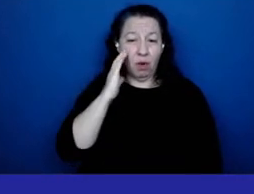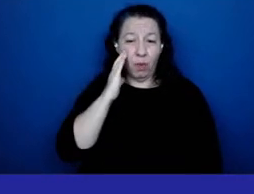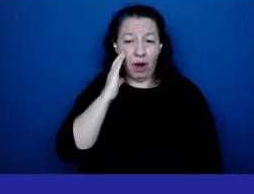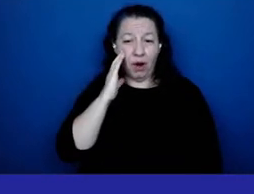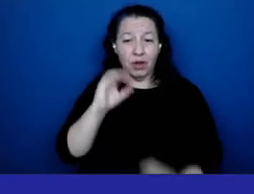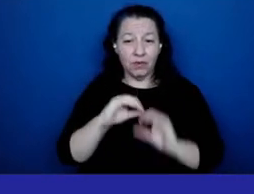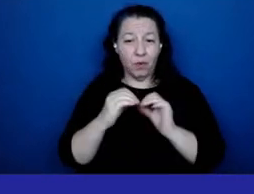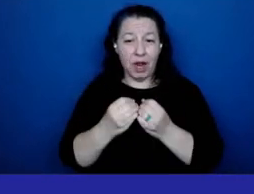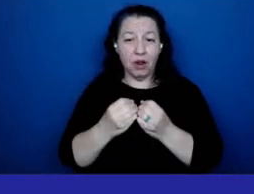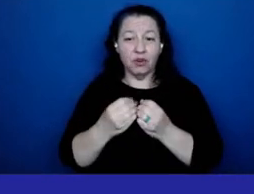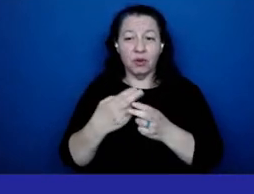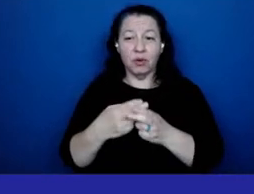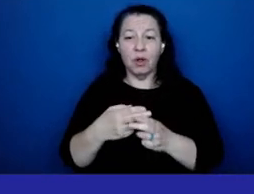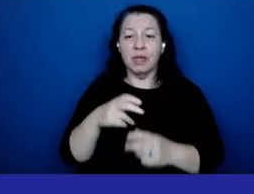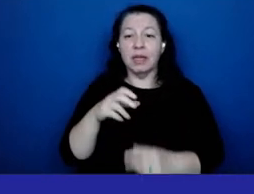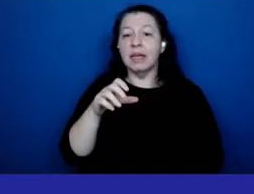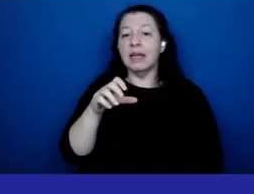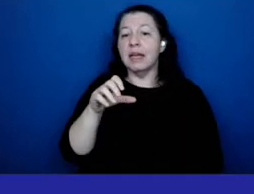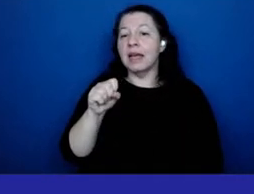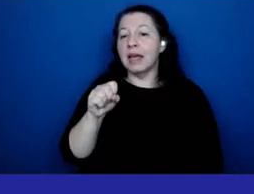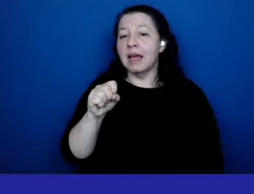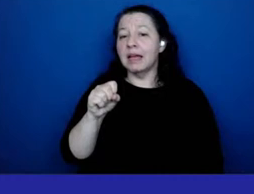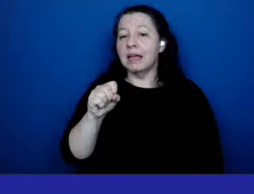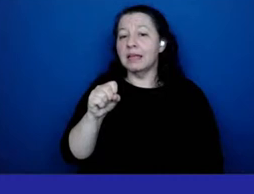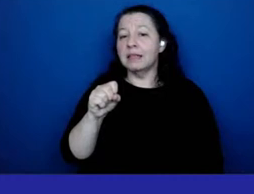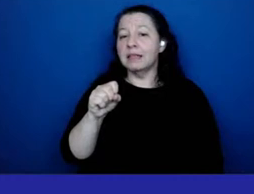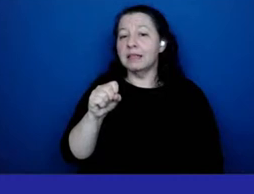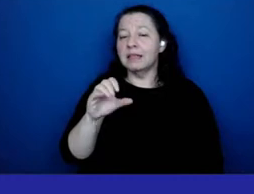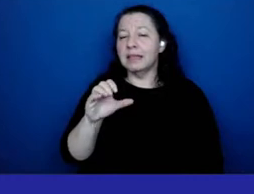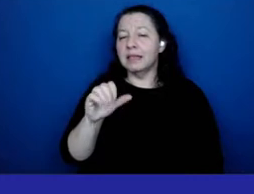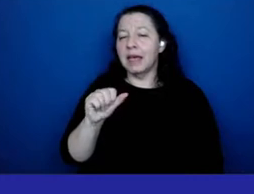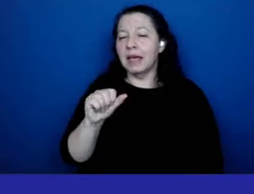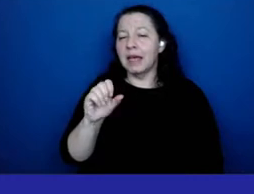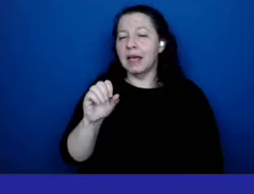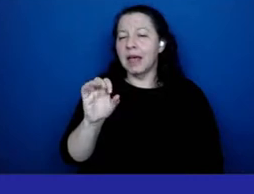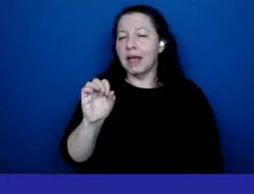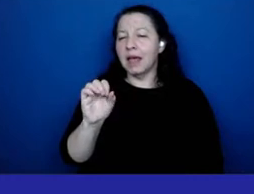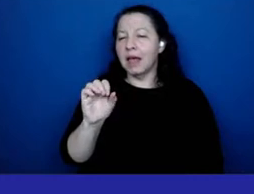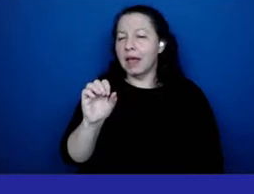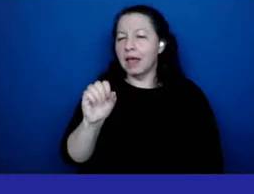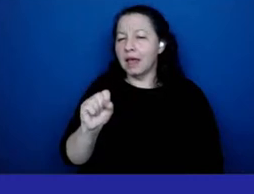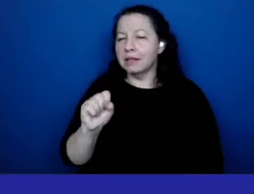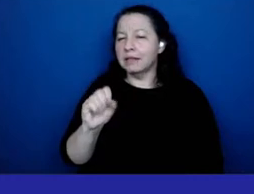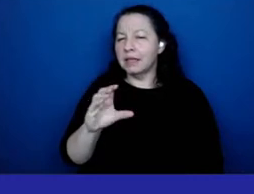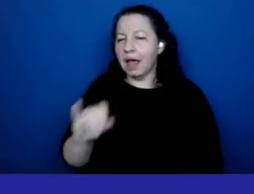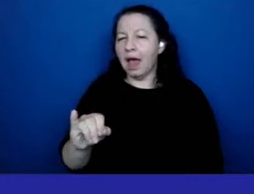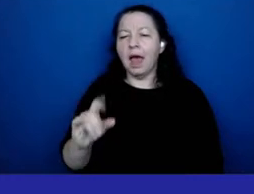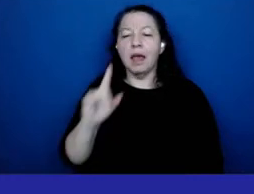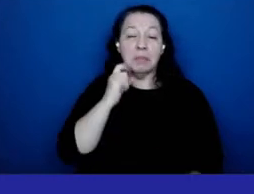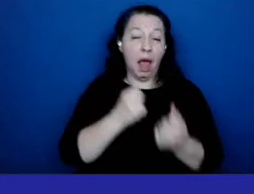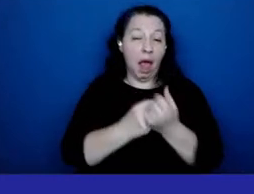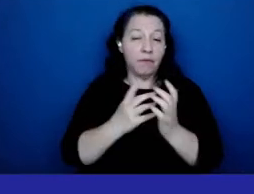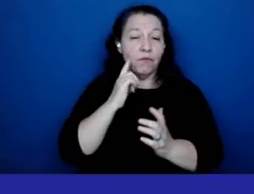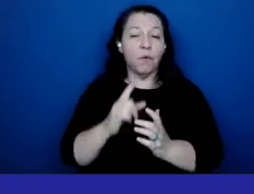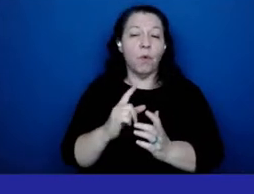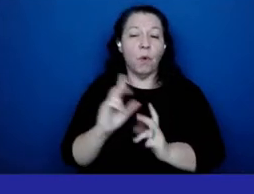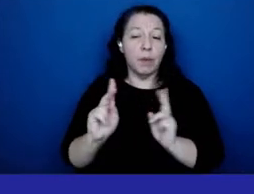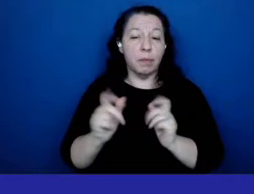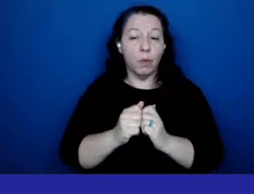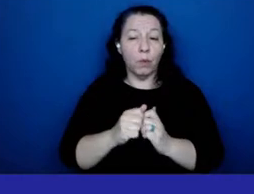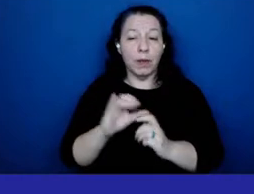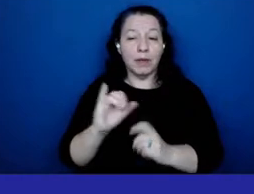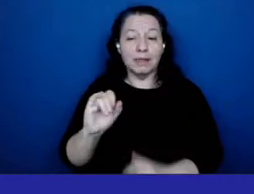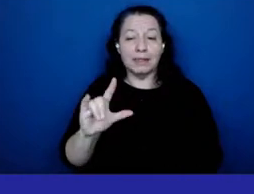as scafci has been an advocate for individuals with sickle cell disease and sickle cell trait from its